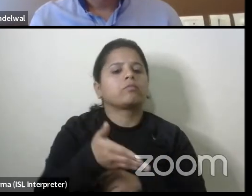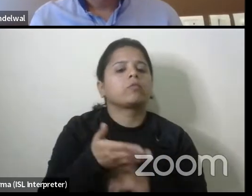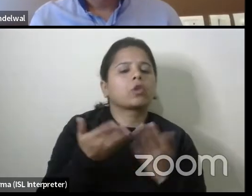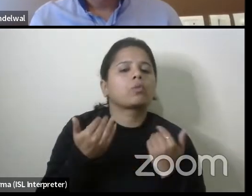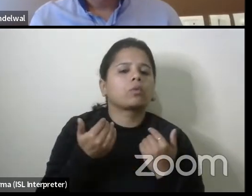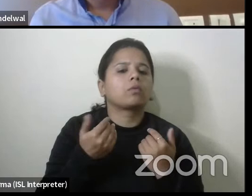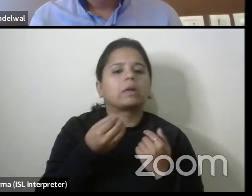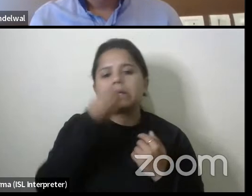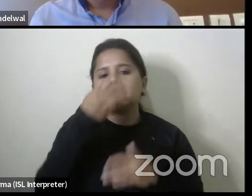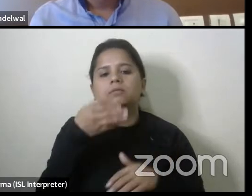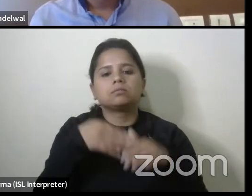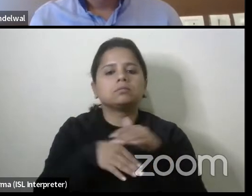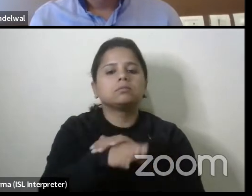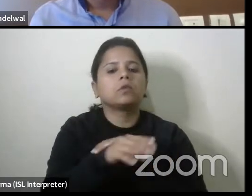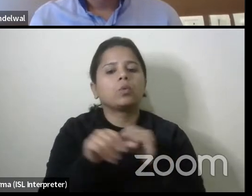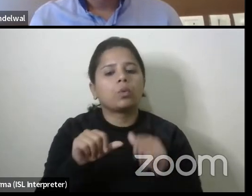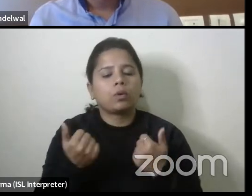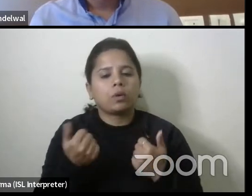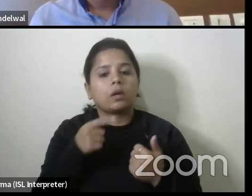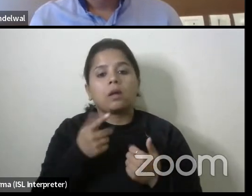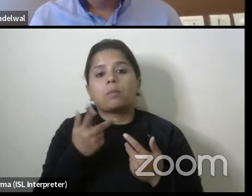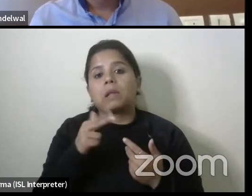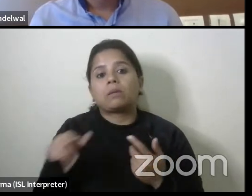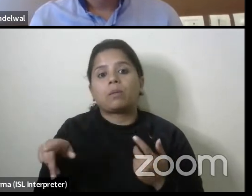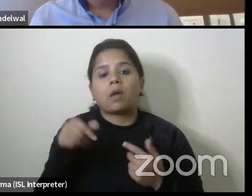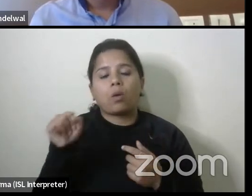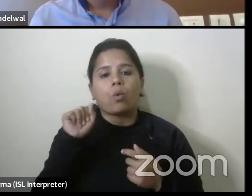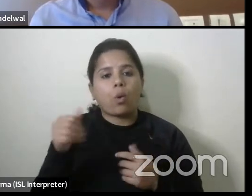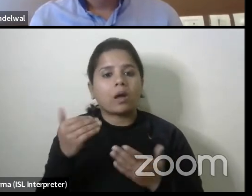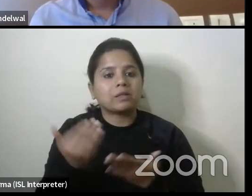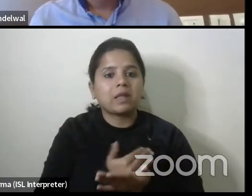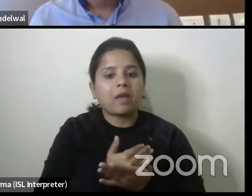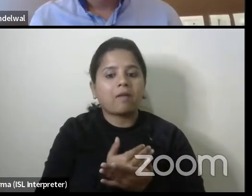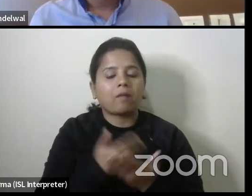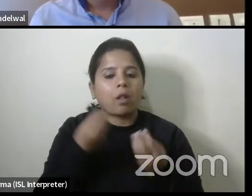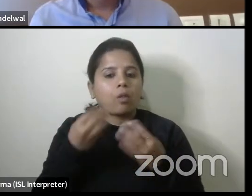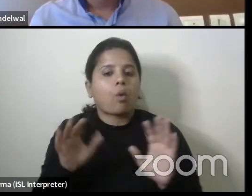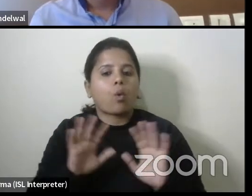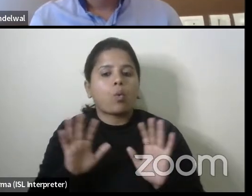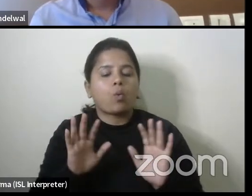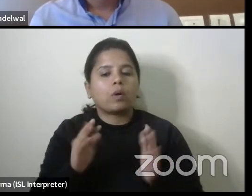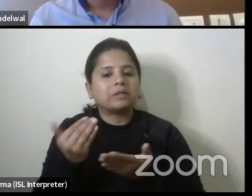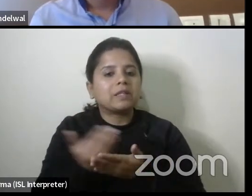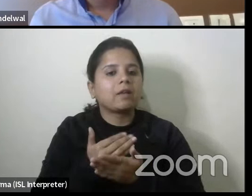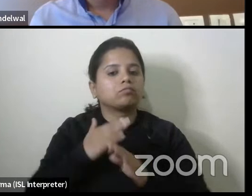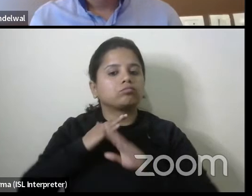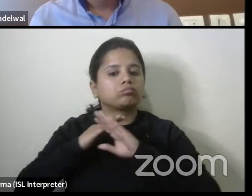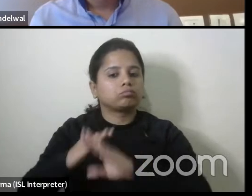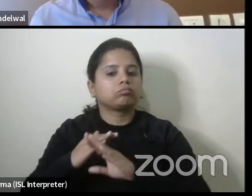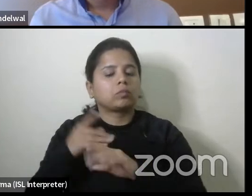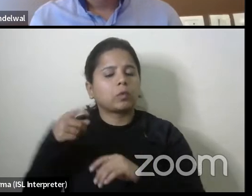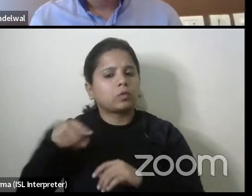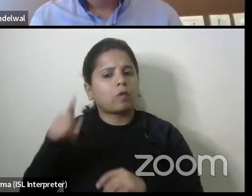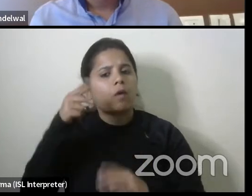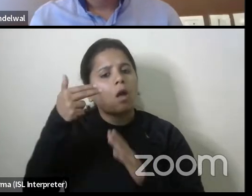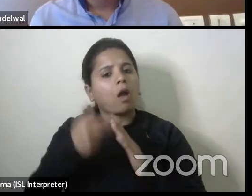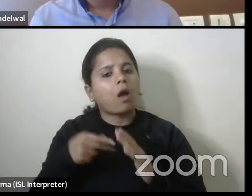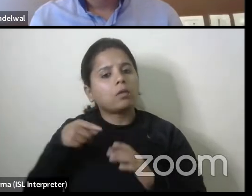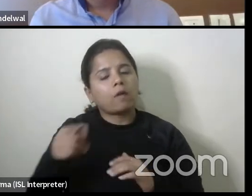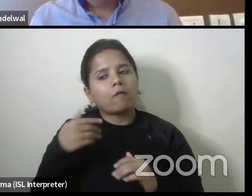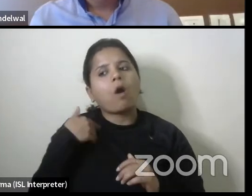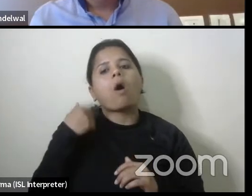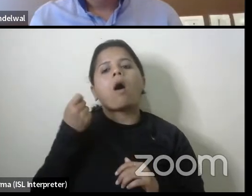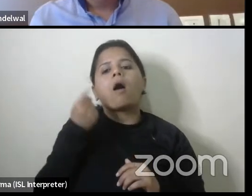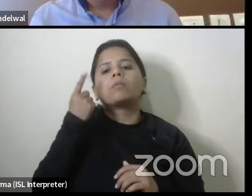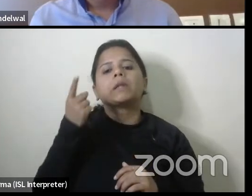you know in in a manner that you know does not hamper their safety or so on like they were able to call out these uh you know um